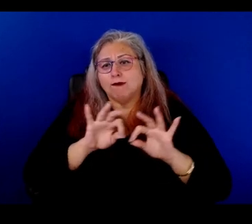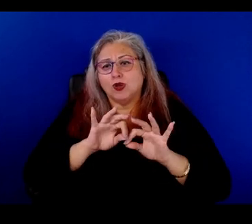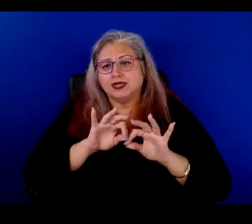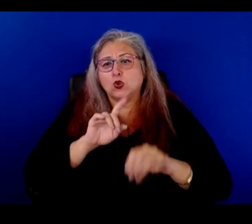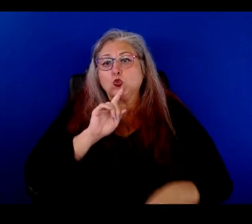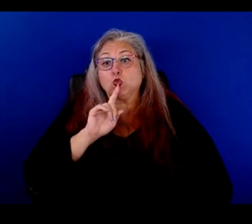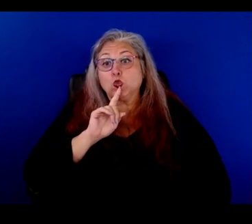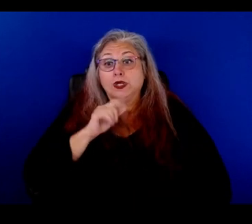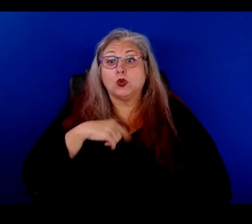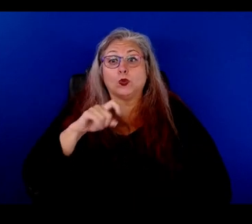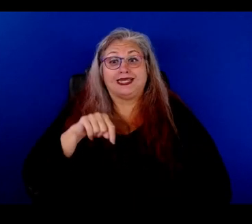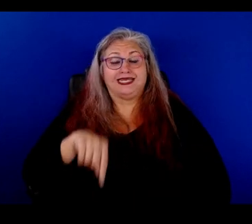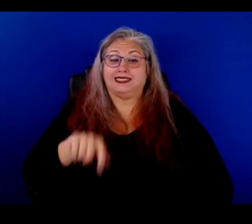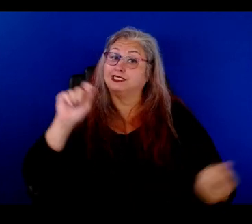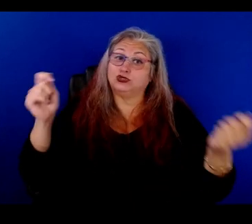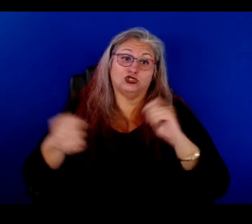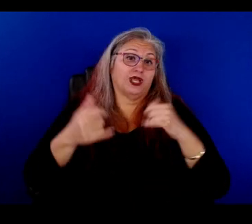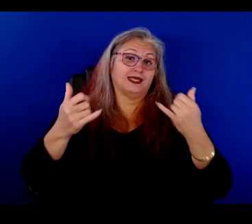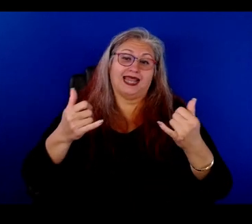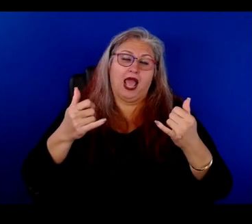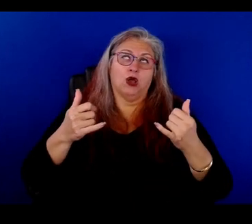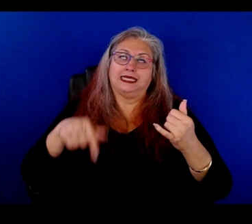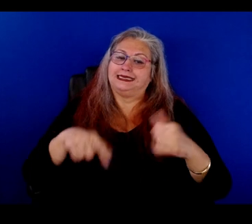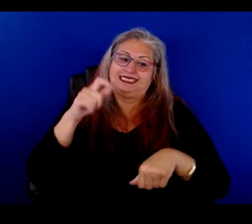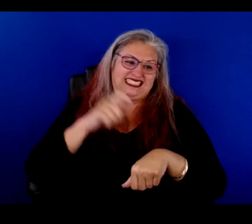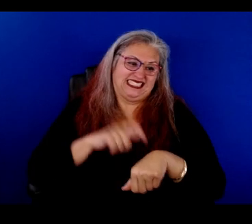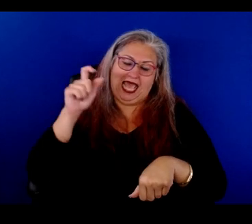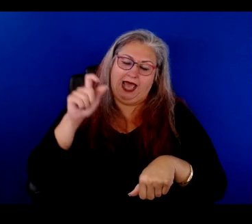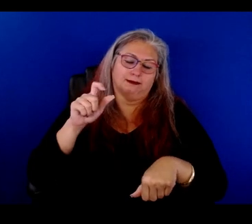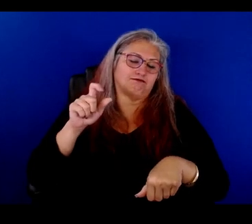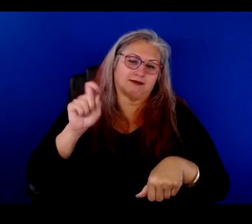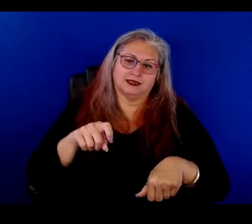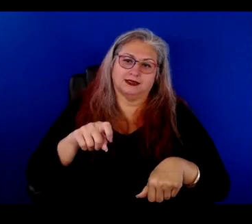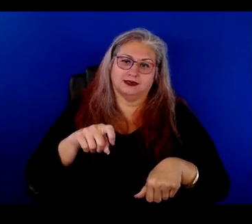we really, really need this change right now. If anything, if anything.